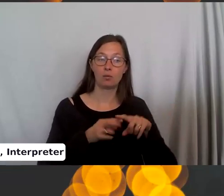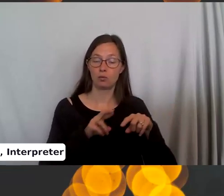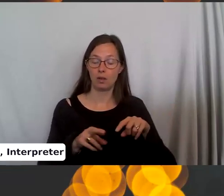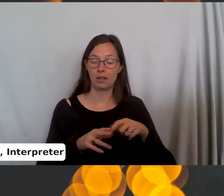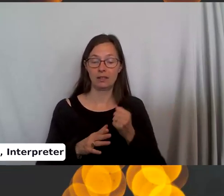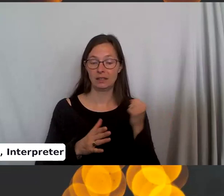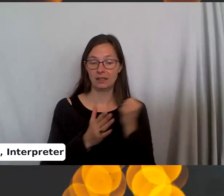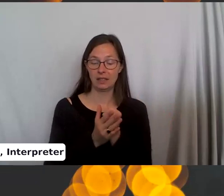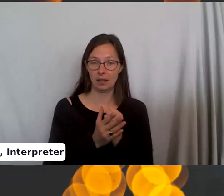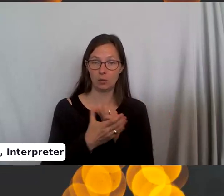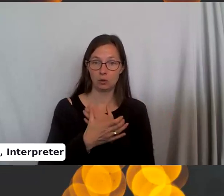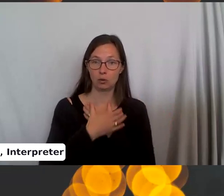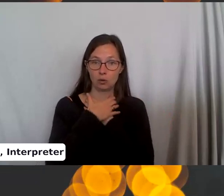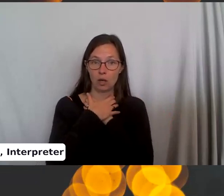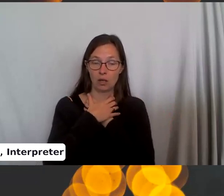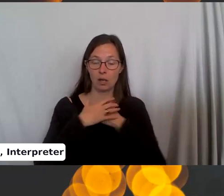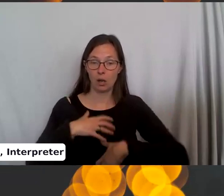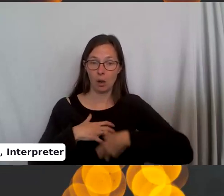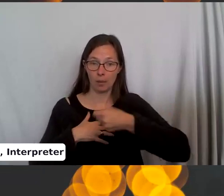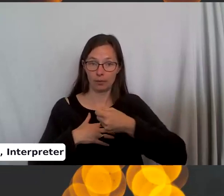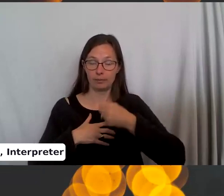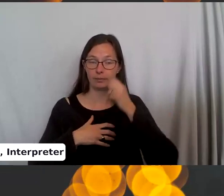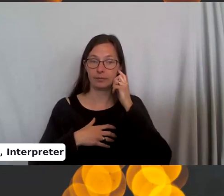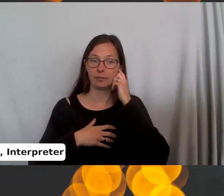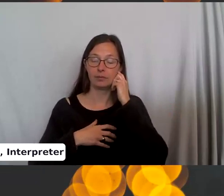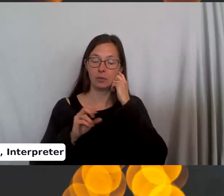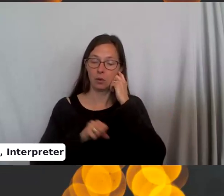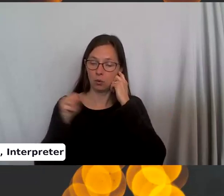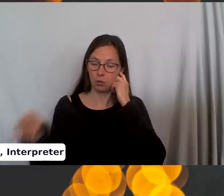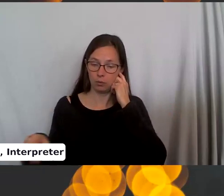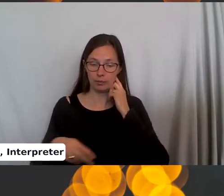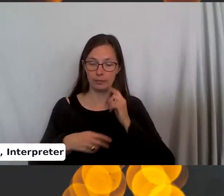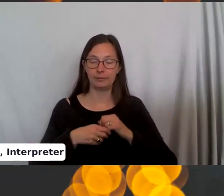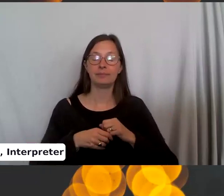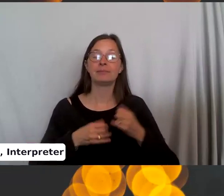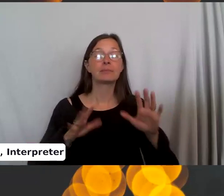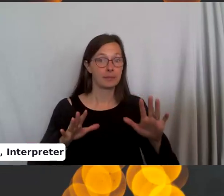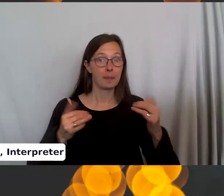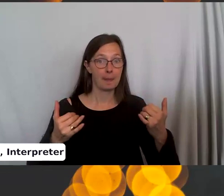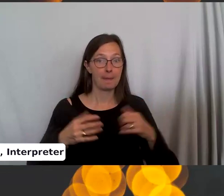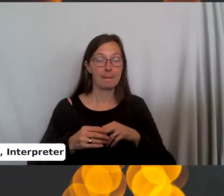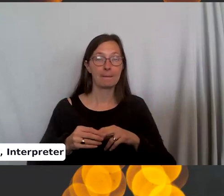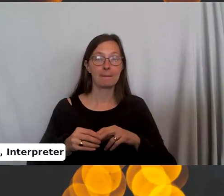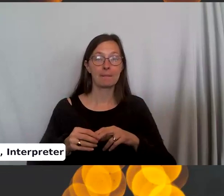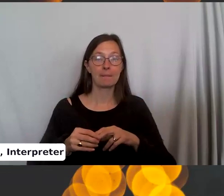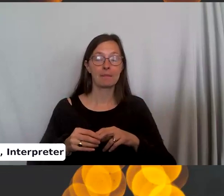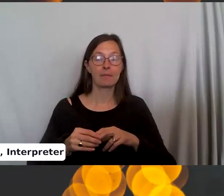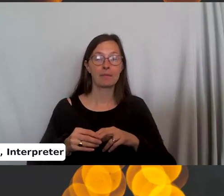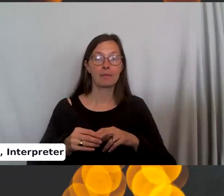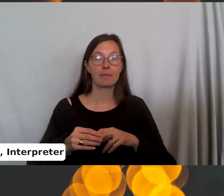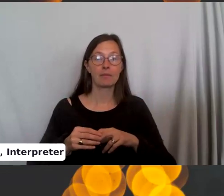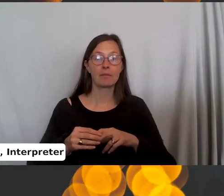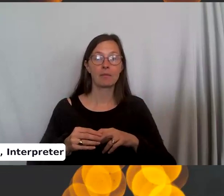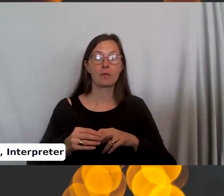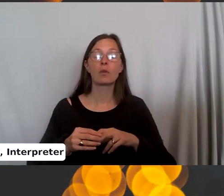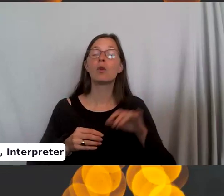strangle it, pull the guts out, throw it off a cliff. Now you're going to bring the yarn